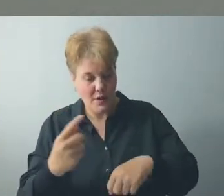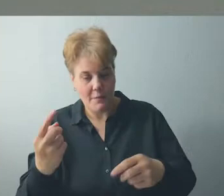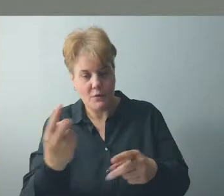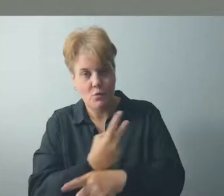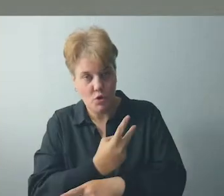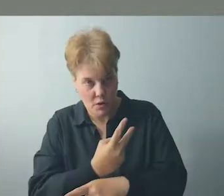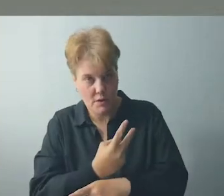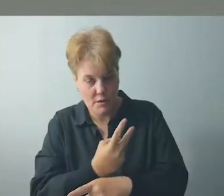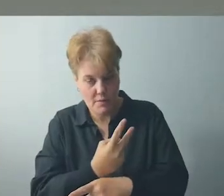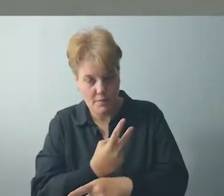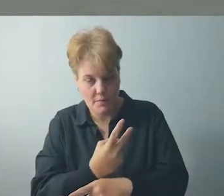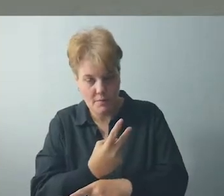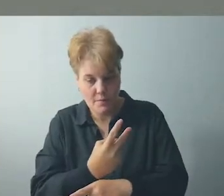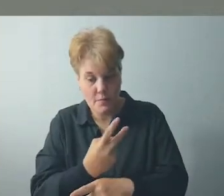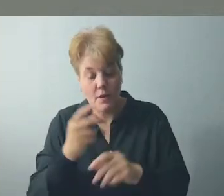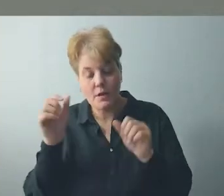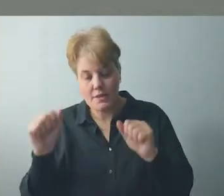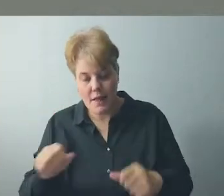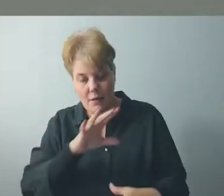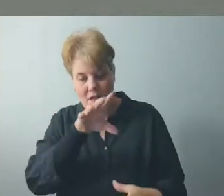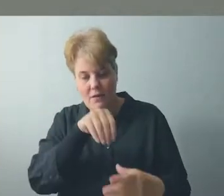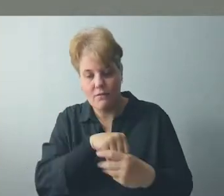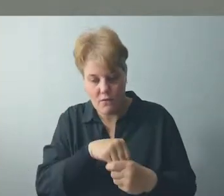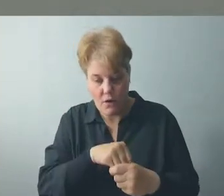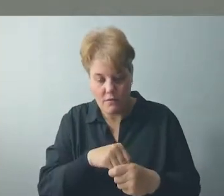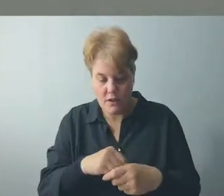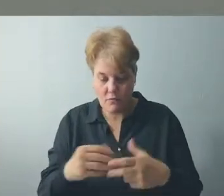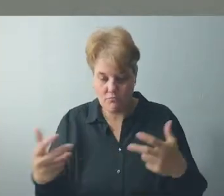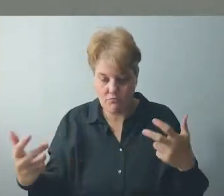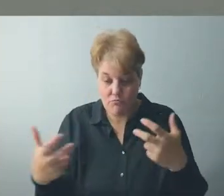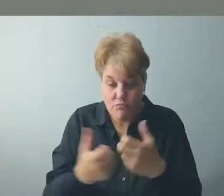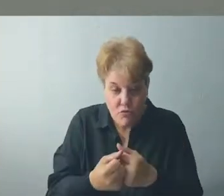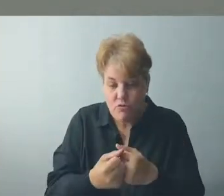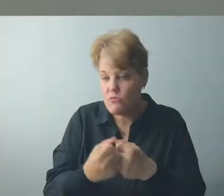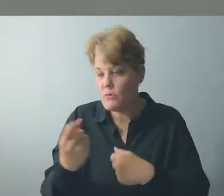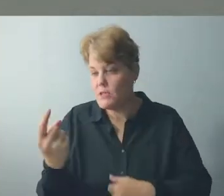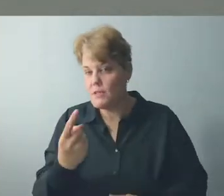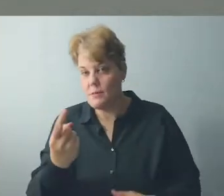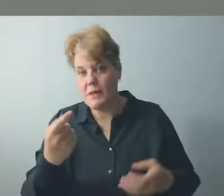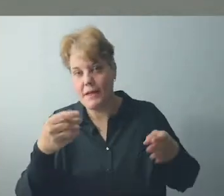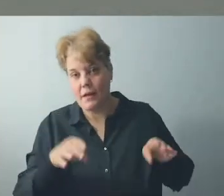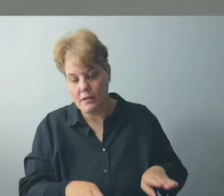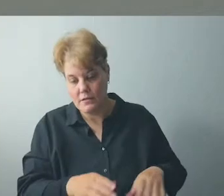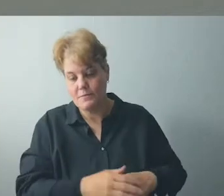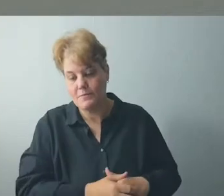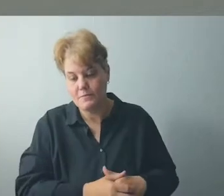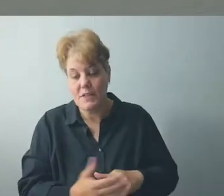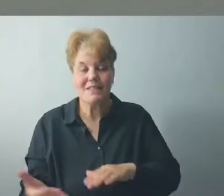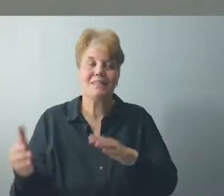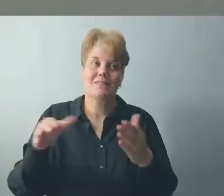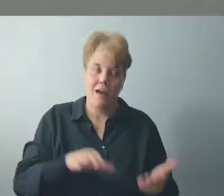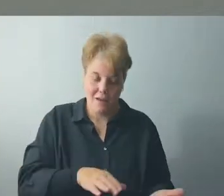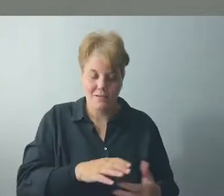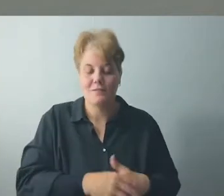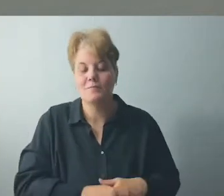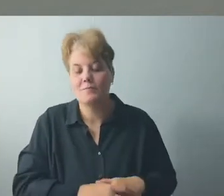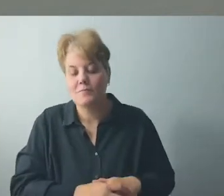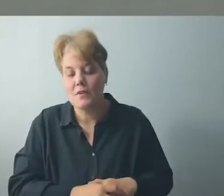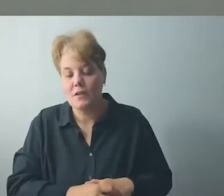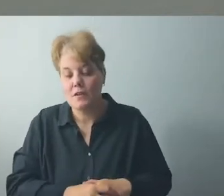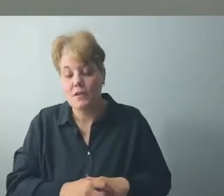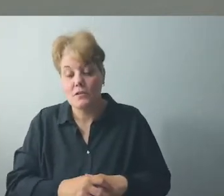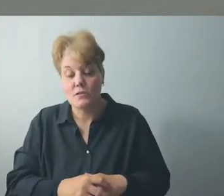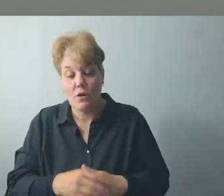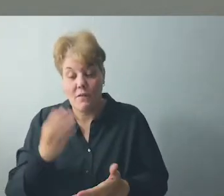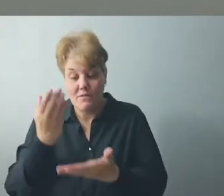20 and older to be involved in a fatal automobile crash. Therefore, my assumption or prejudice to give student drivers a wide